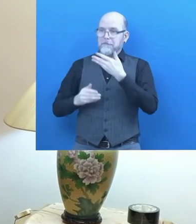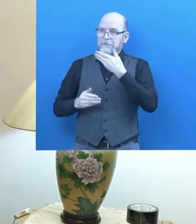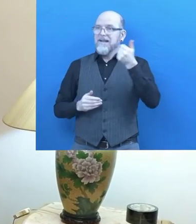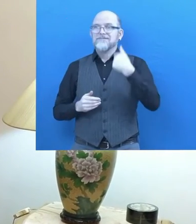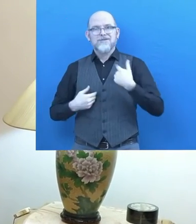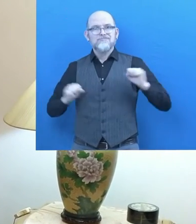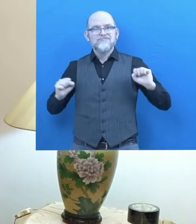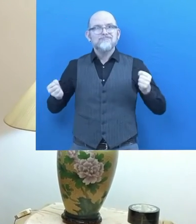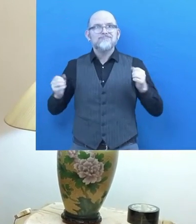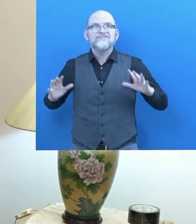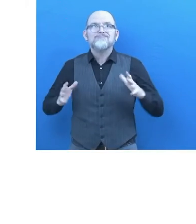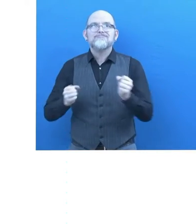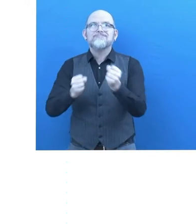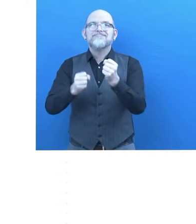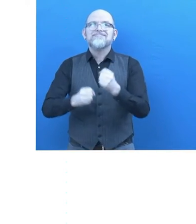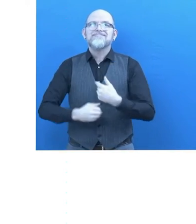became more active.